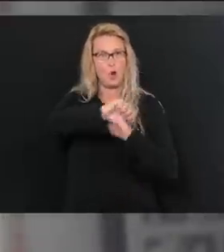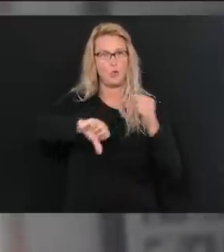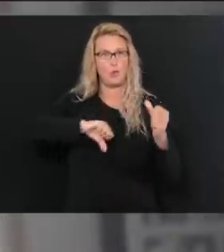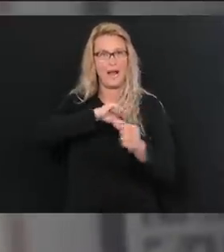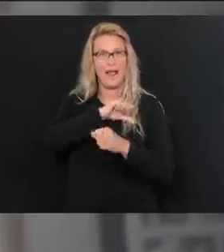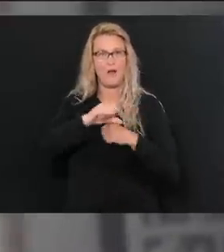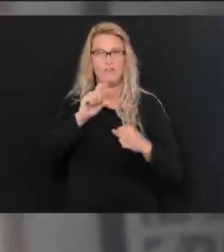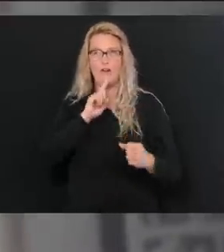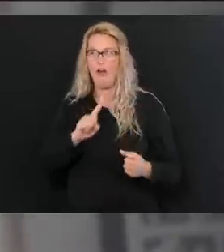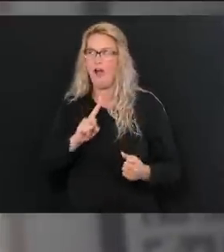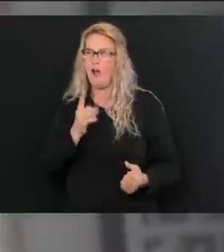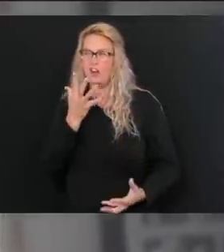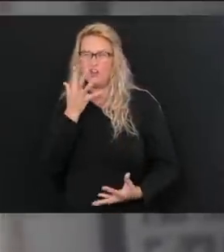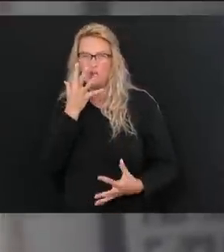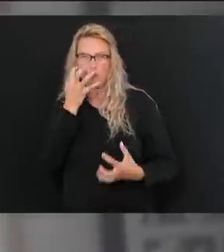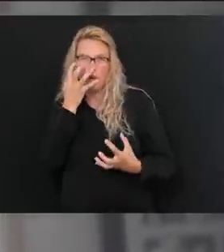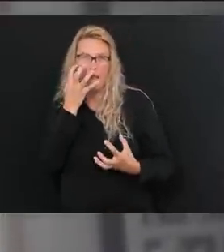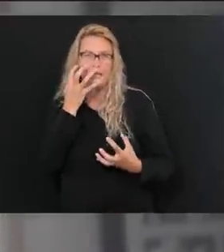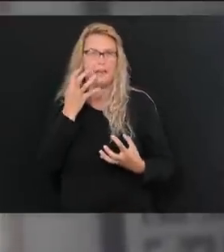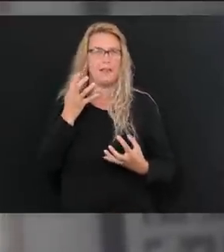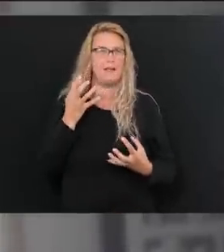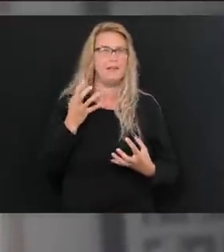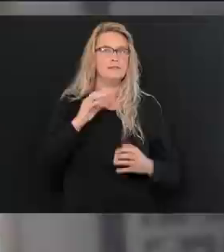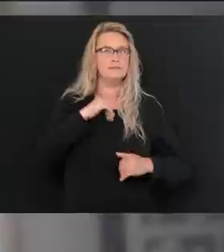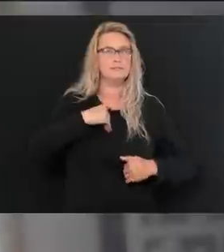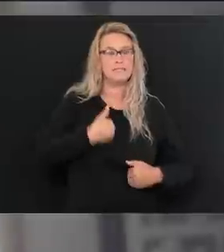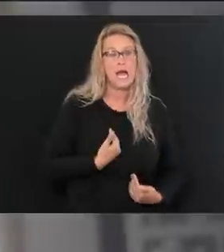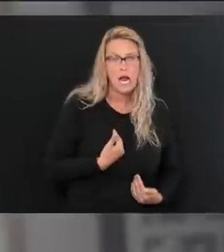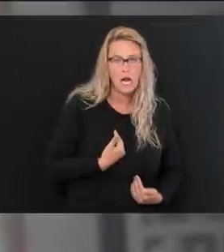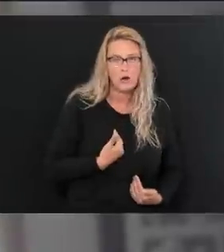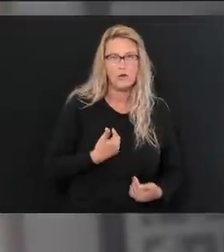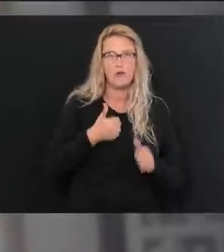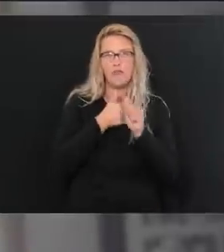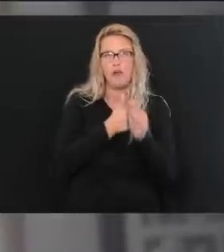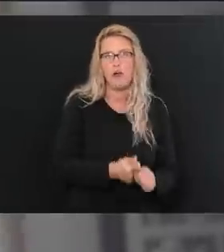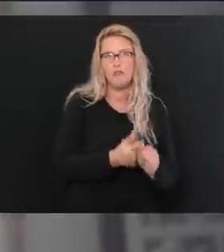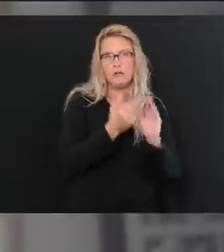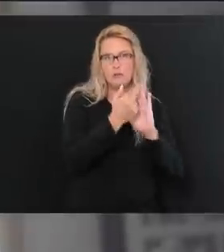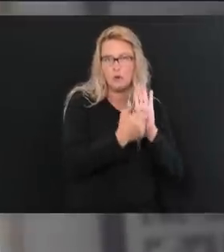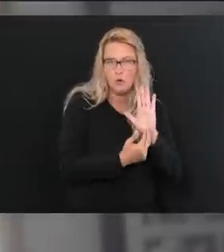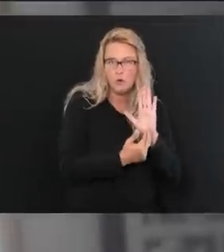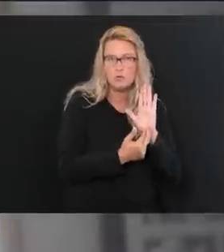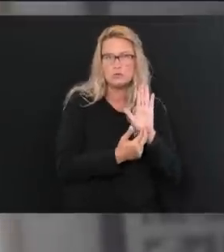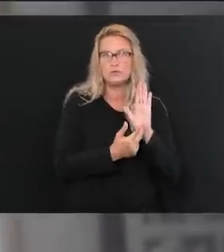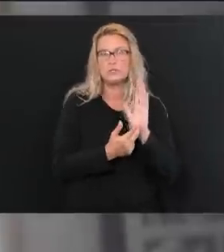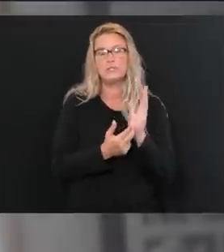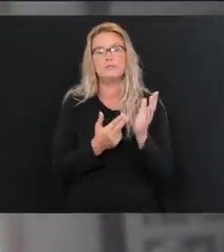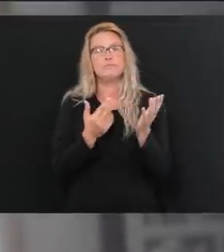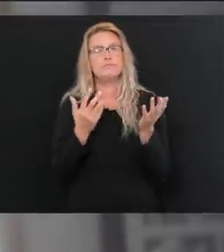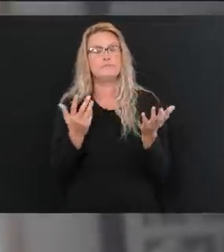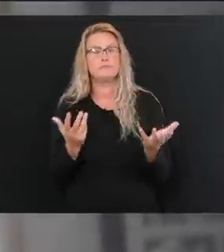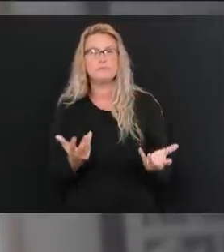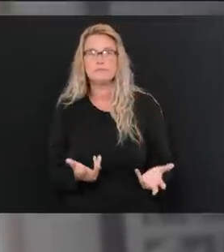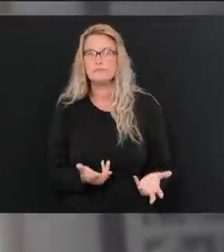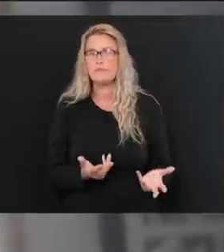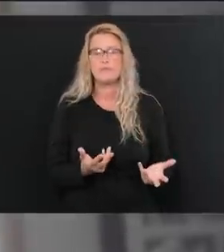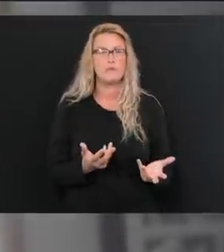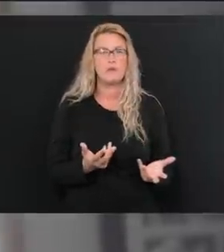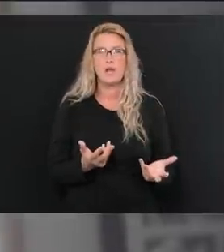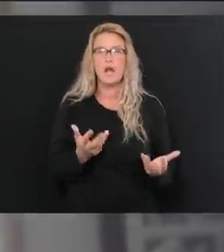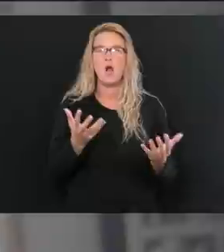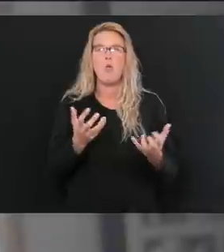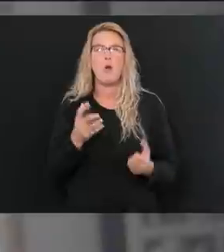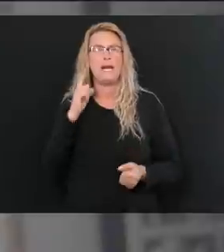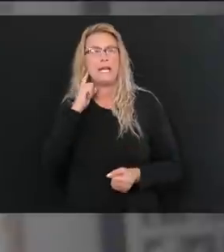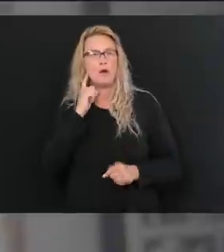cranky, a lot of people tired of following edicts, whether they're justified or not. I'd like to hear